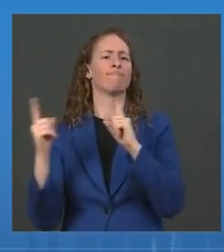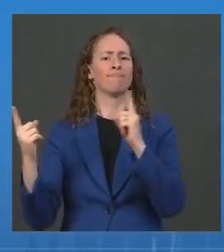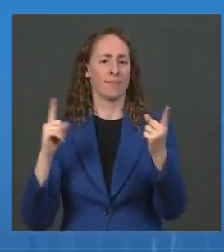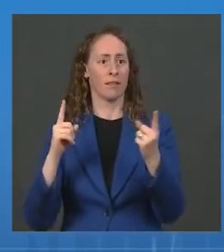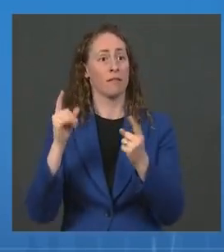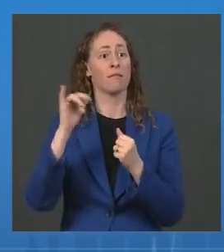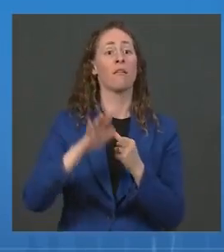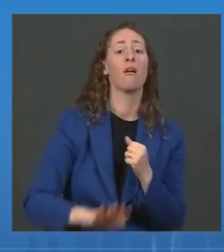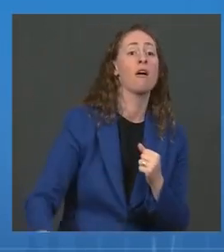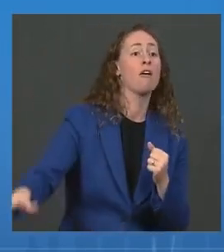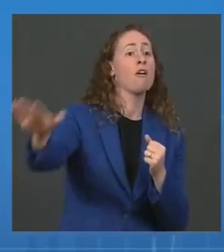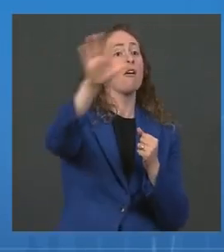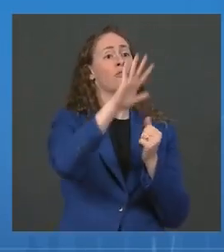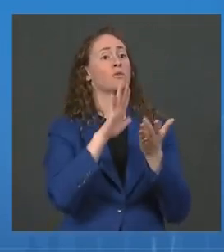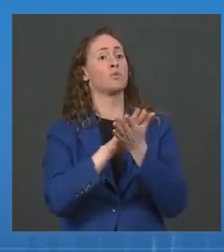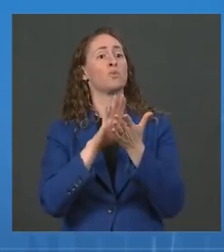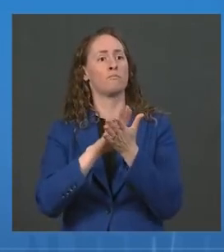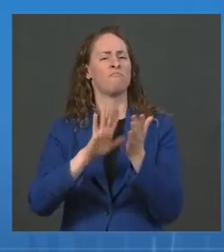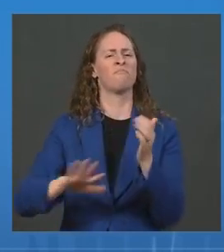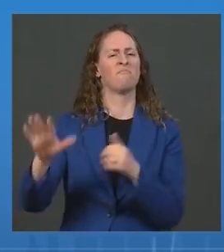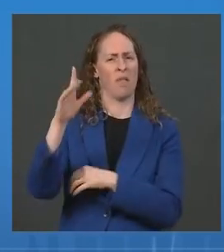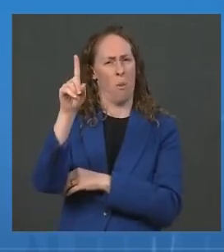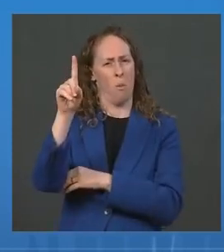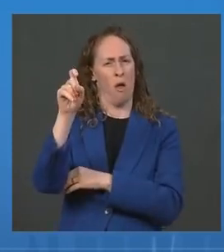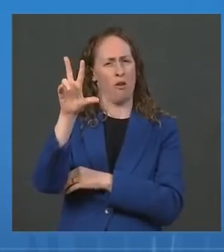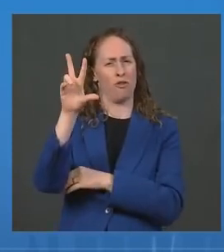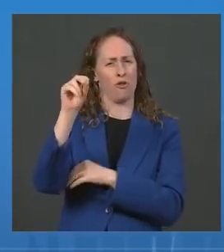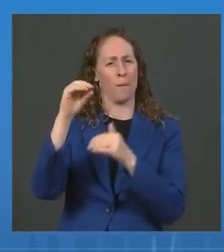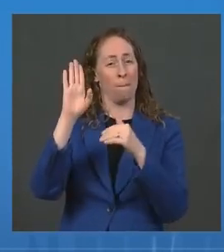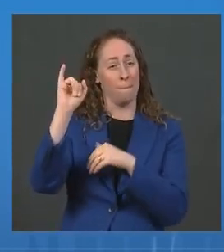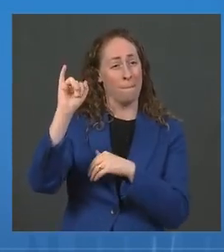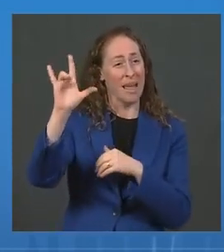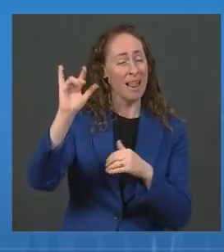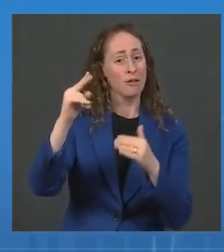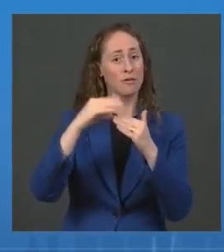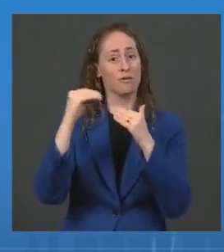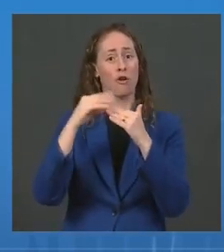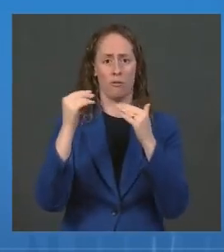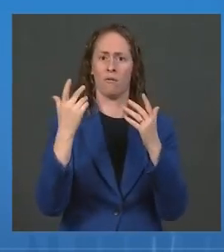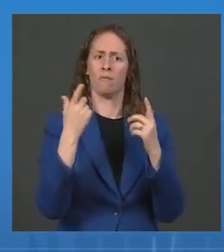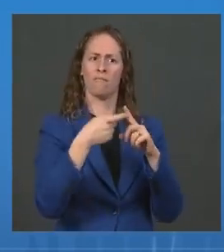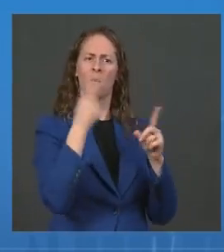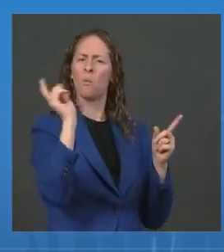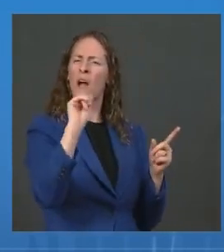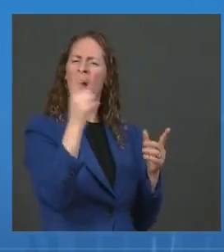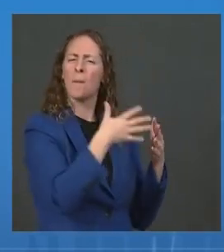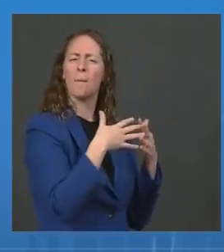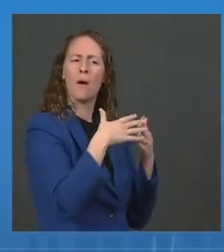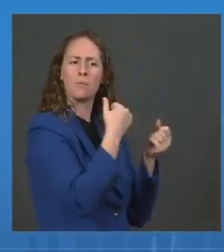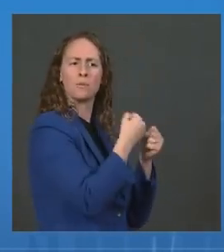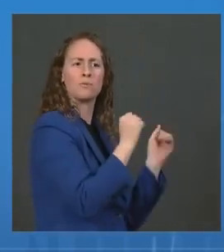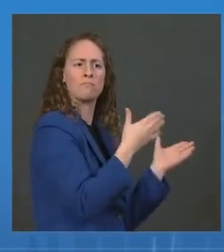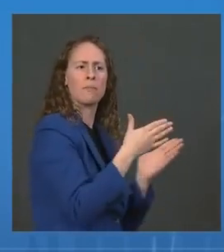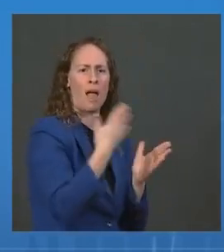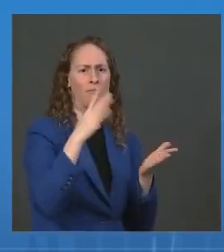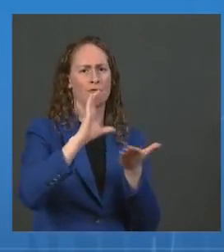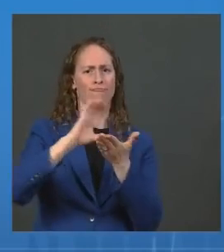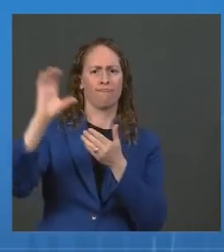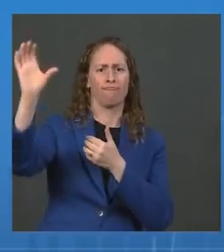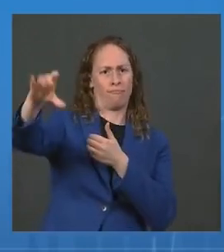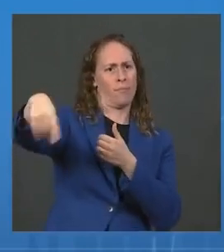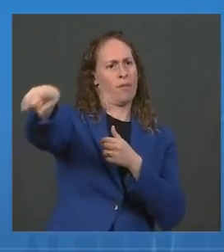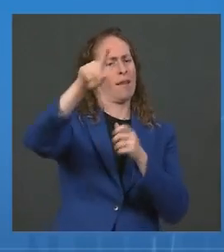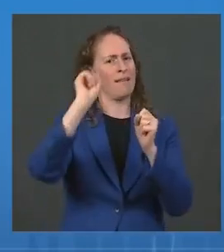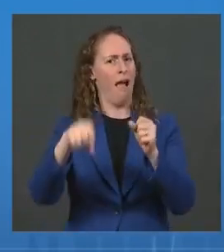$130 billion through the American Rescue Plan to implement these very strategies. There is simply